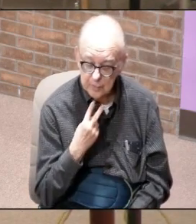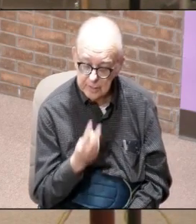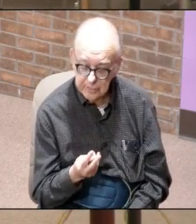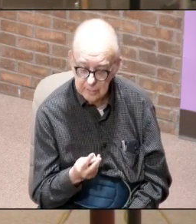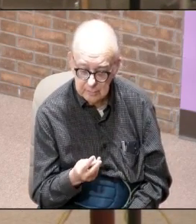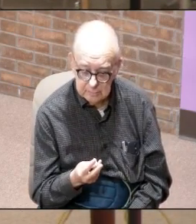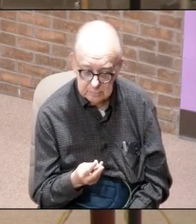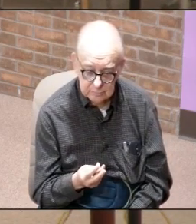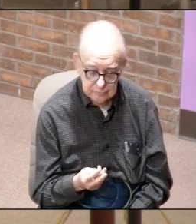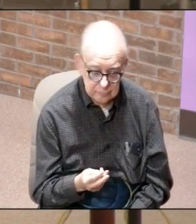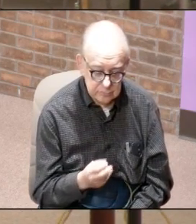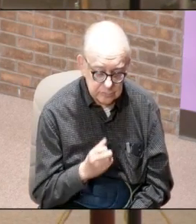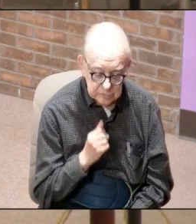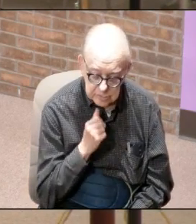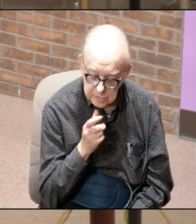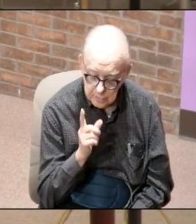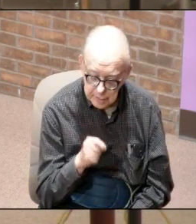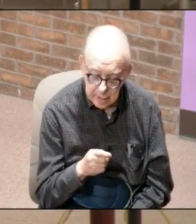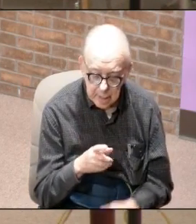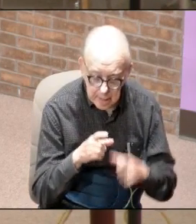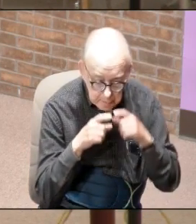will not need a mask